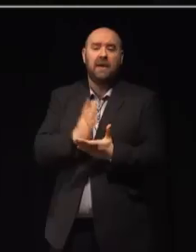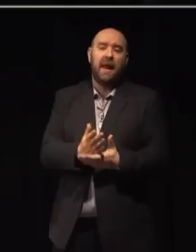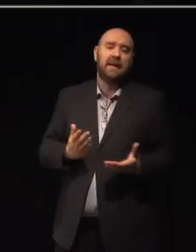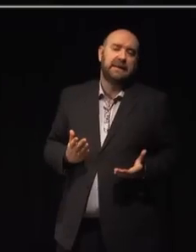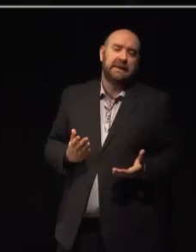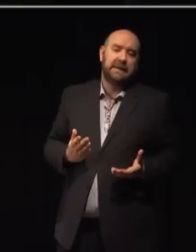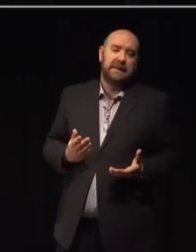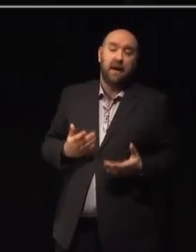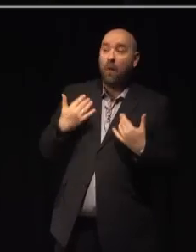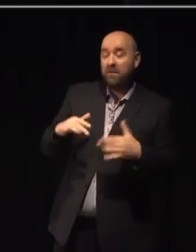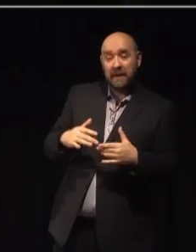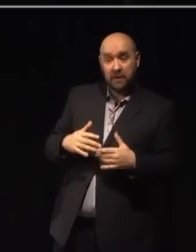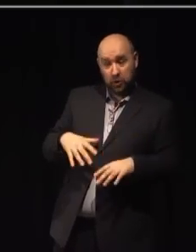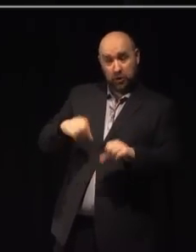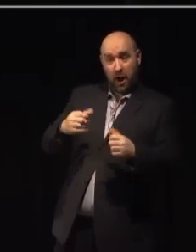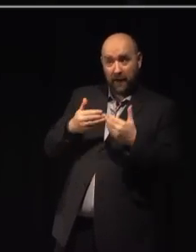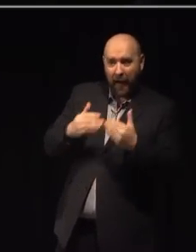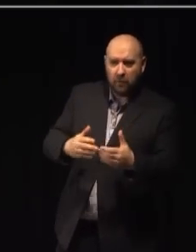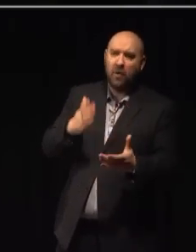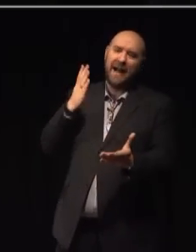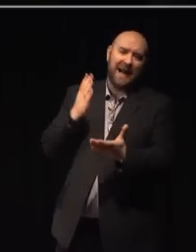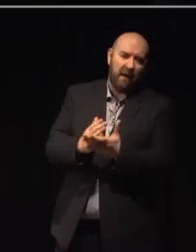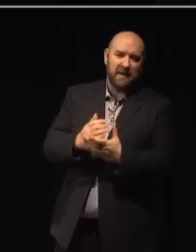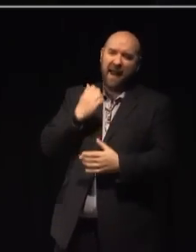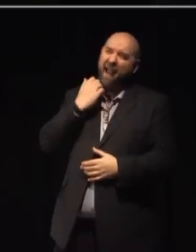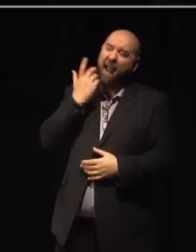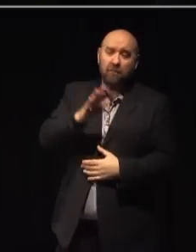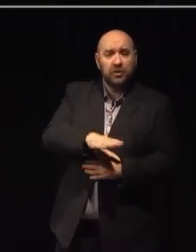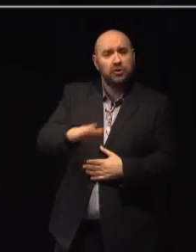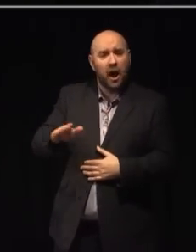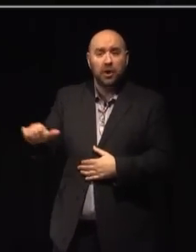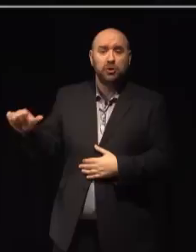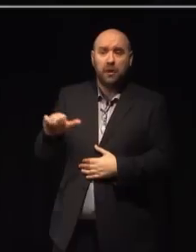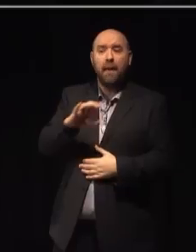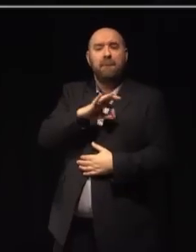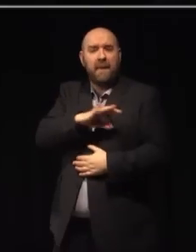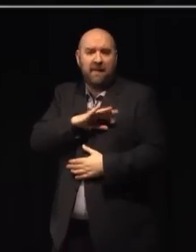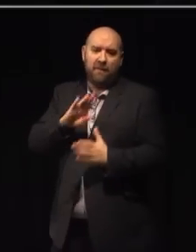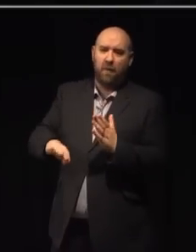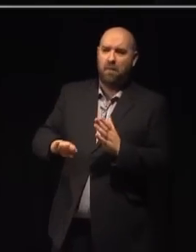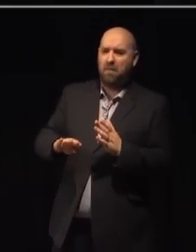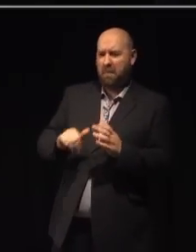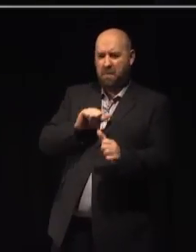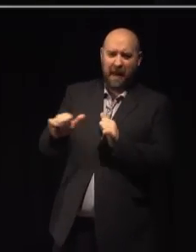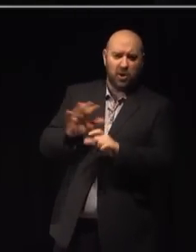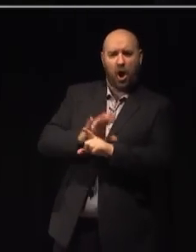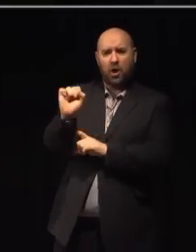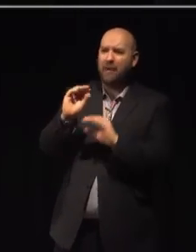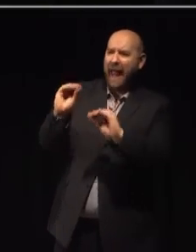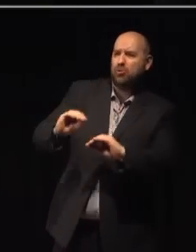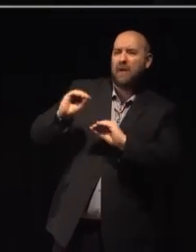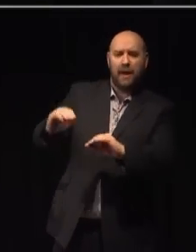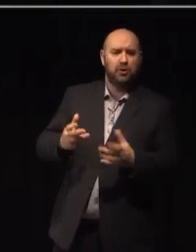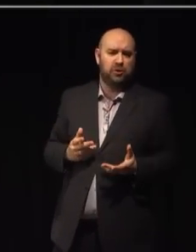out on the journey towards guaranteeing every child in England should be able to benefit from a world-class cultural education offer because